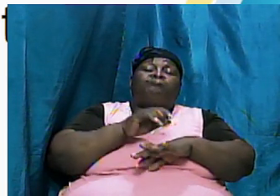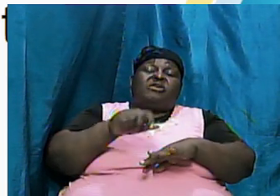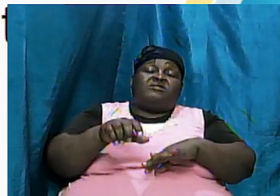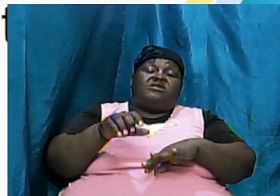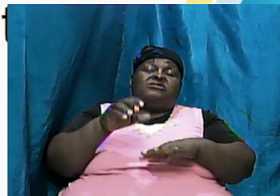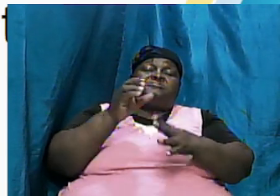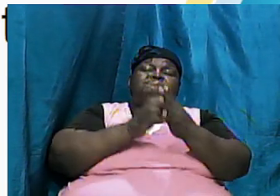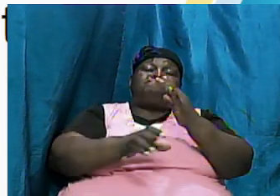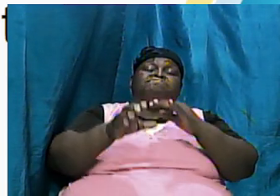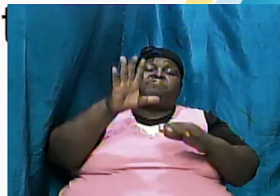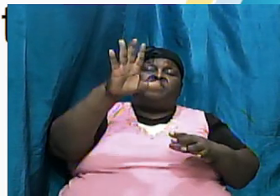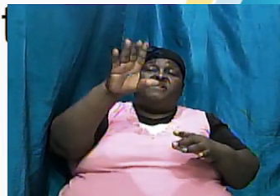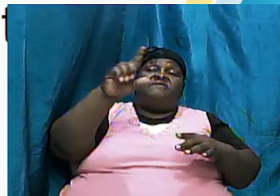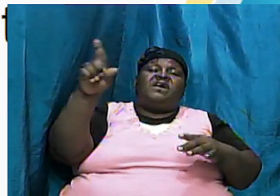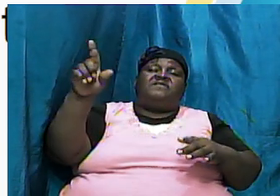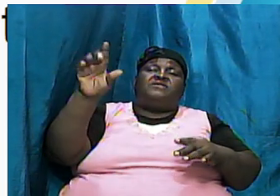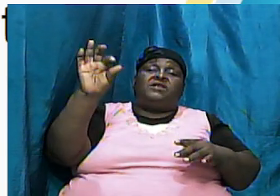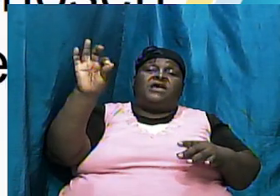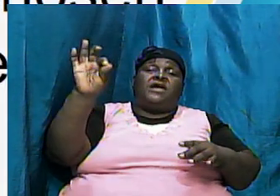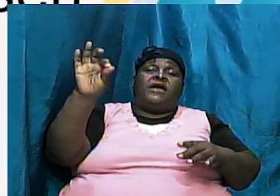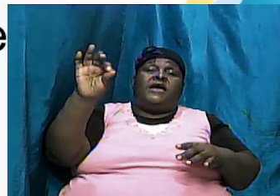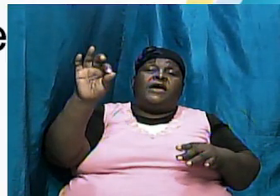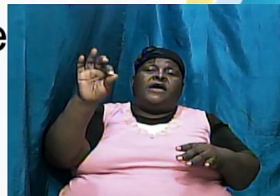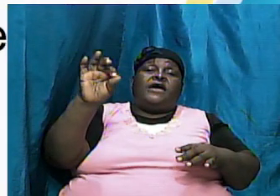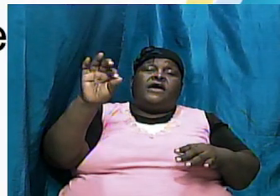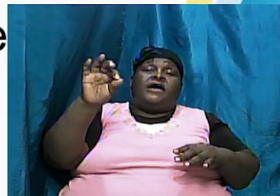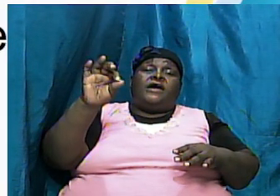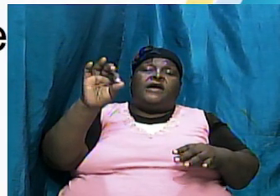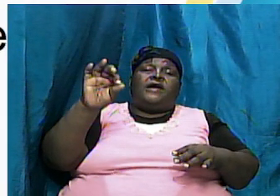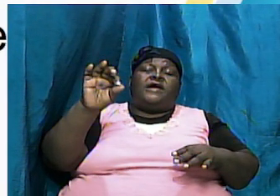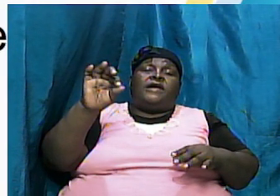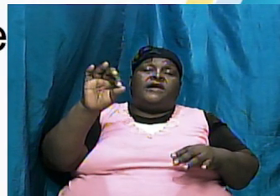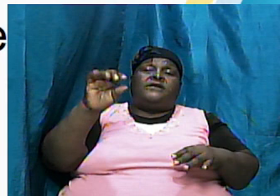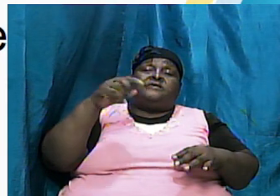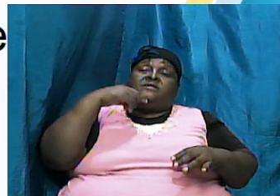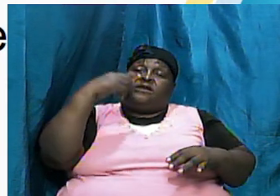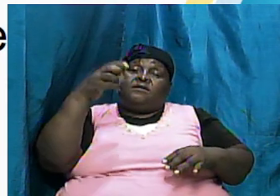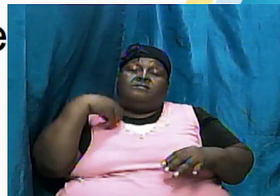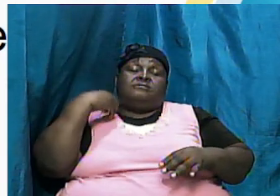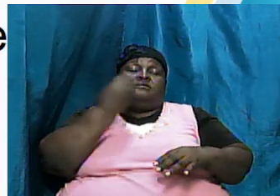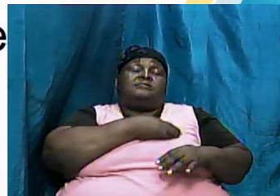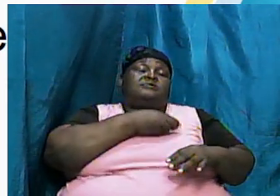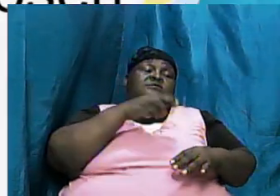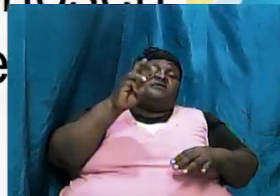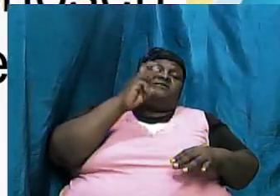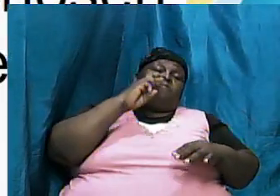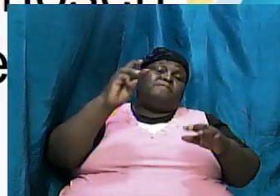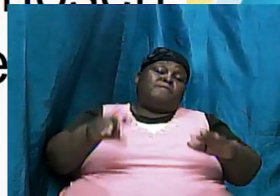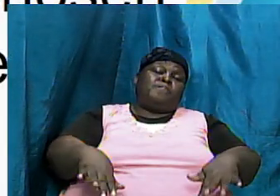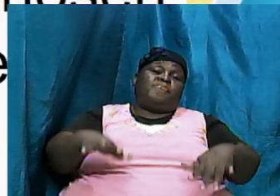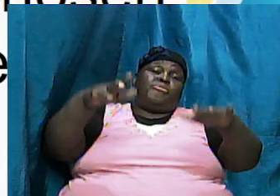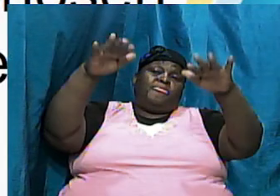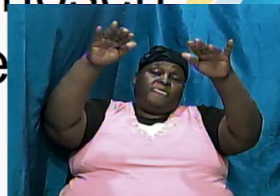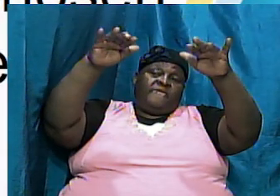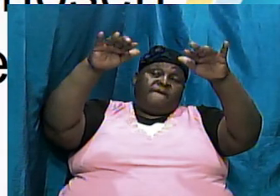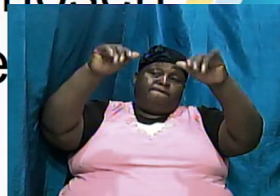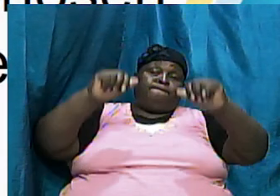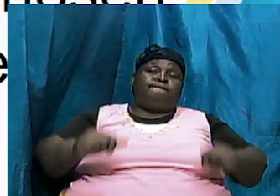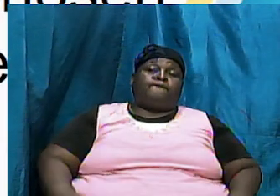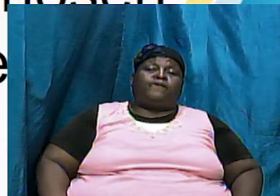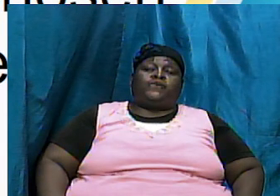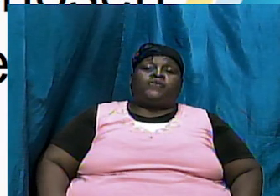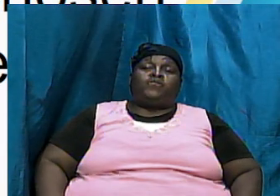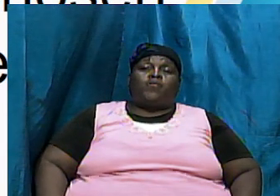5 to 9 goes down and give us a good breakdown of what was actually happening